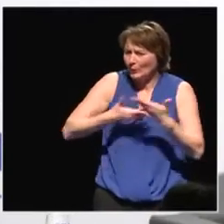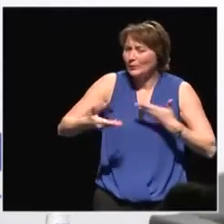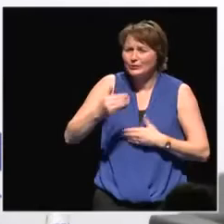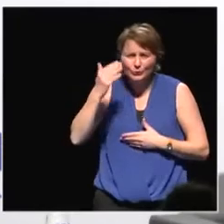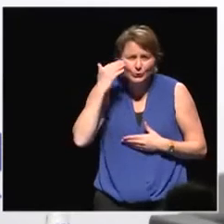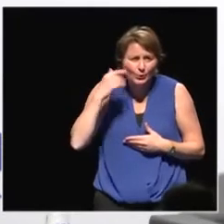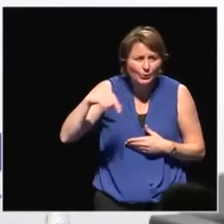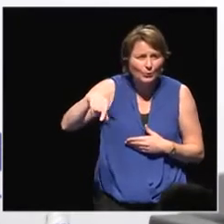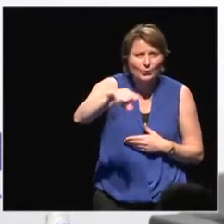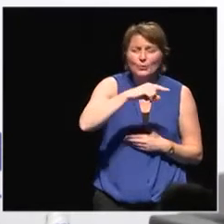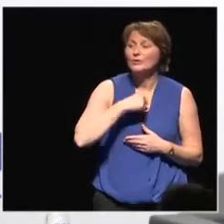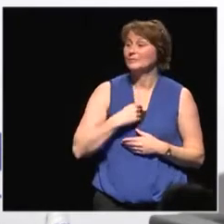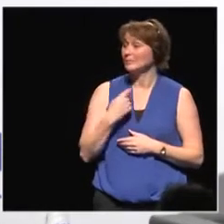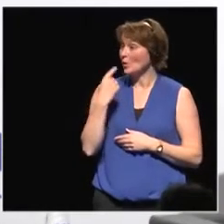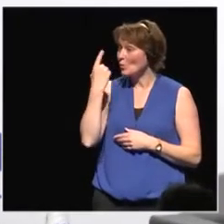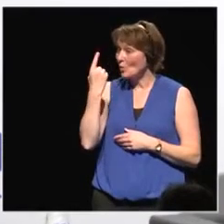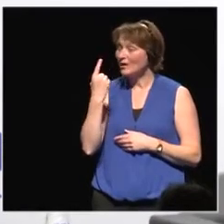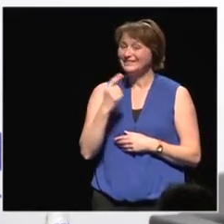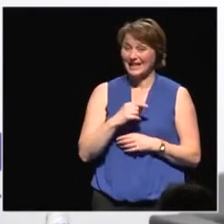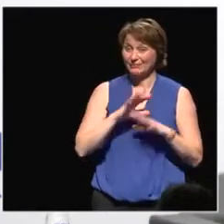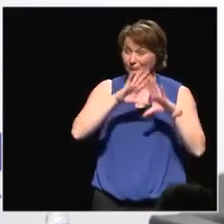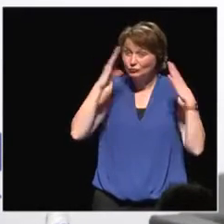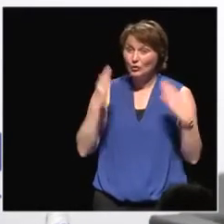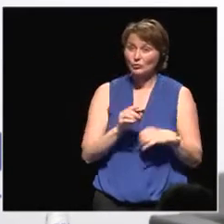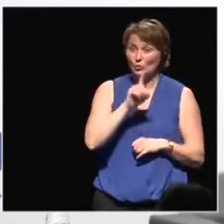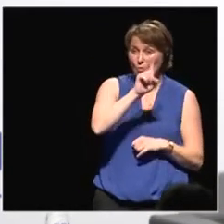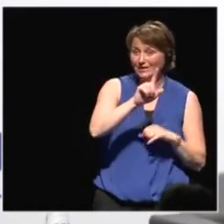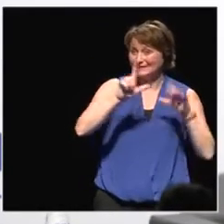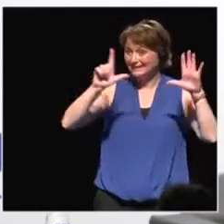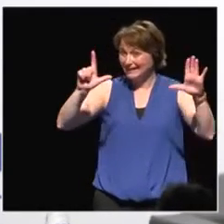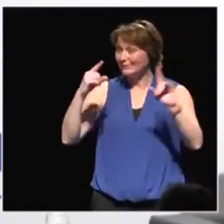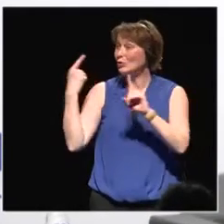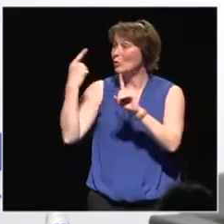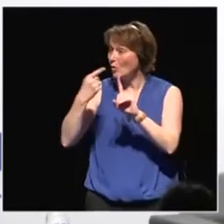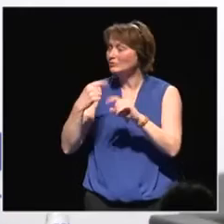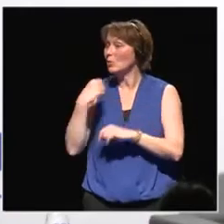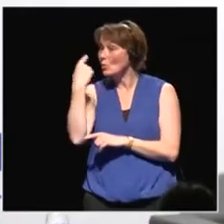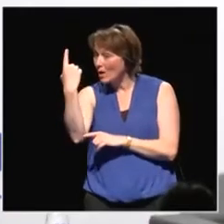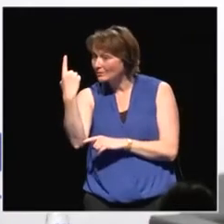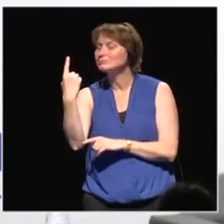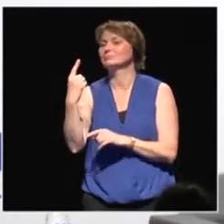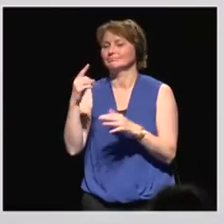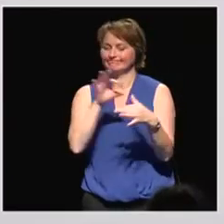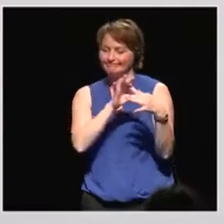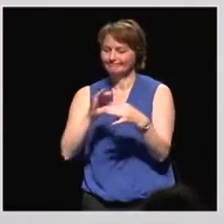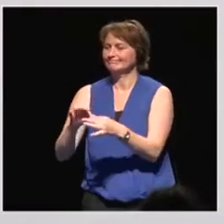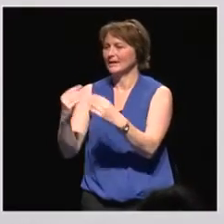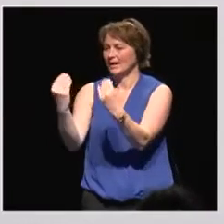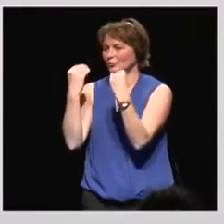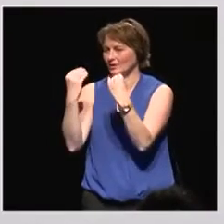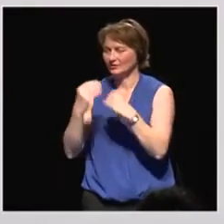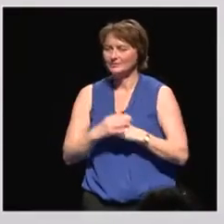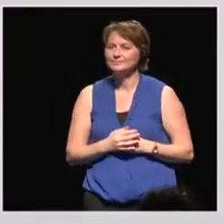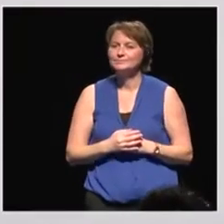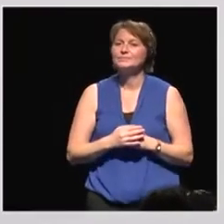aware, one of those 17 goals, one of those is education. And under the education, there